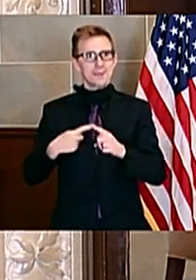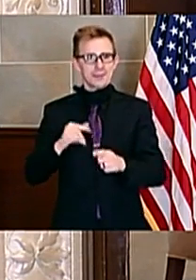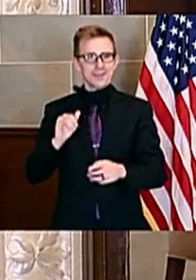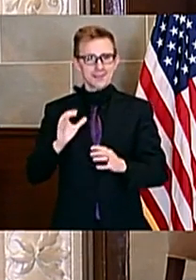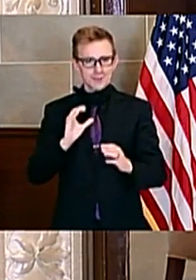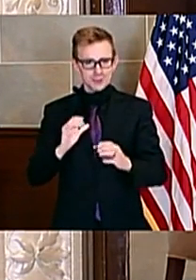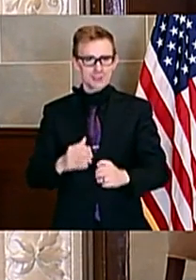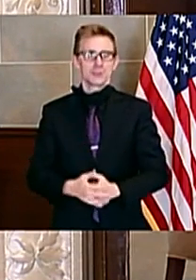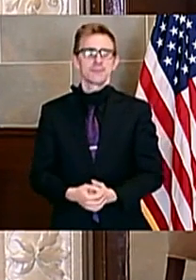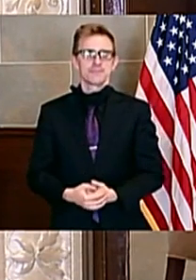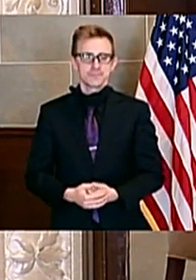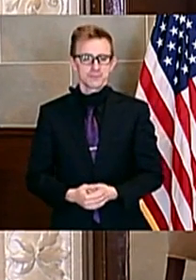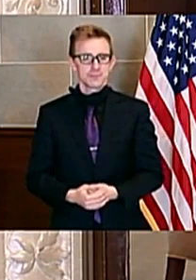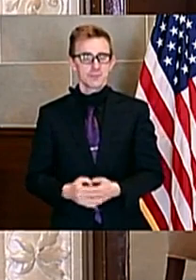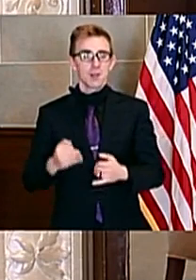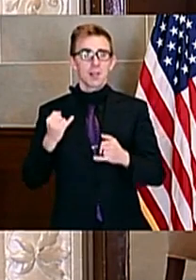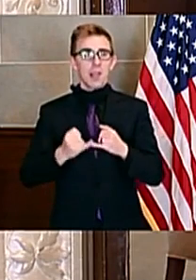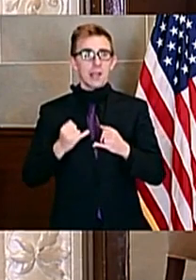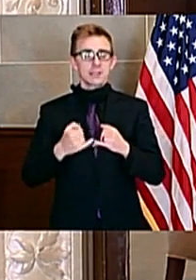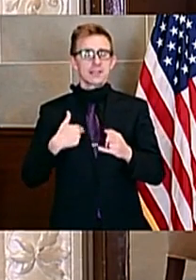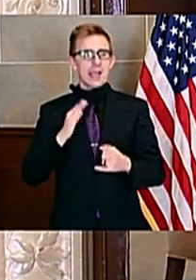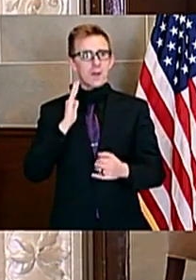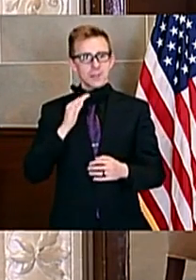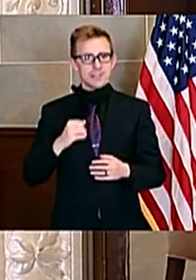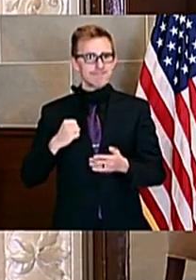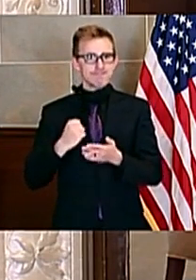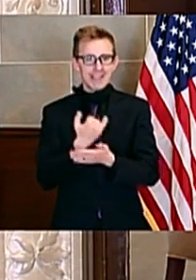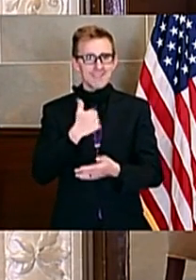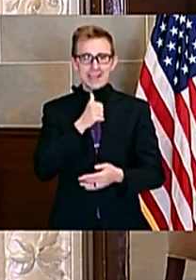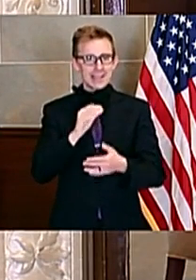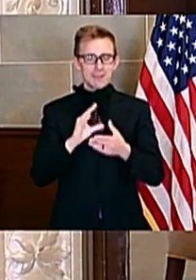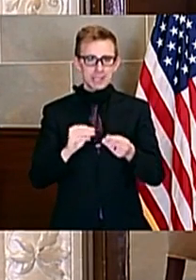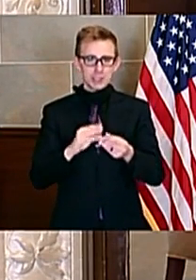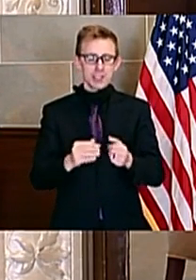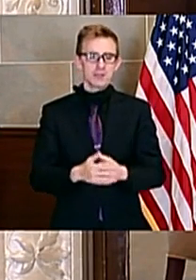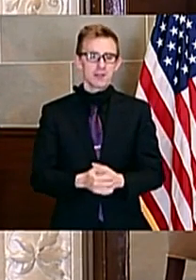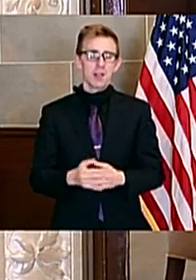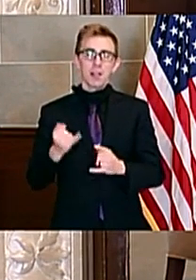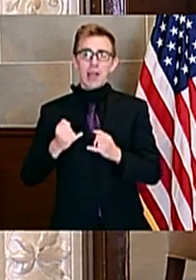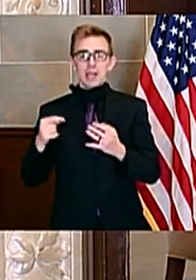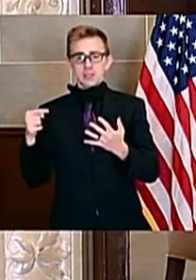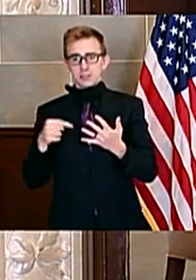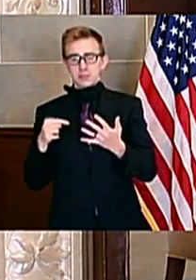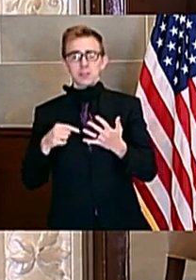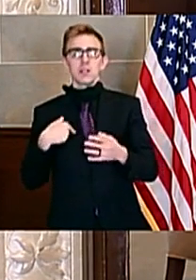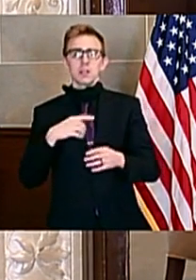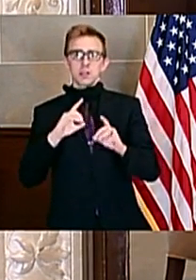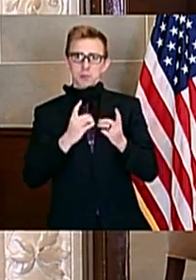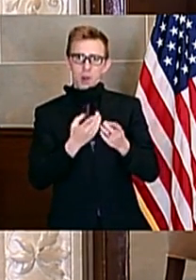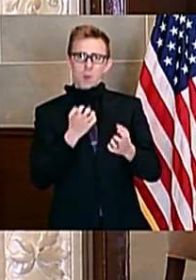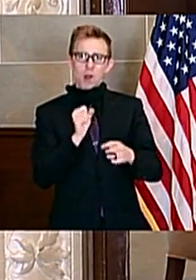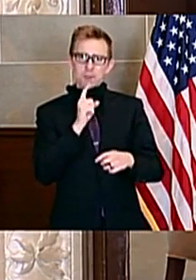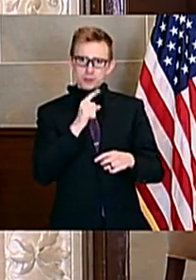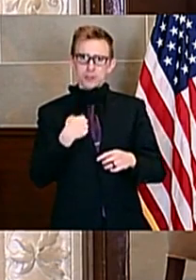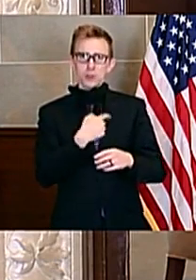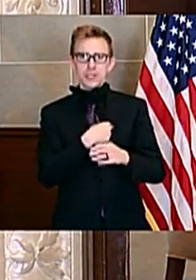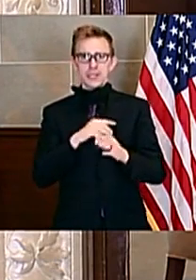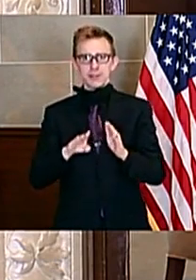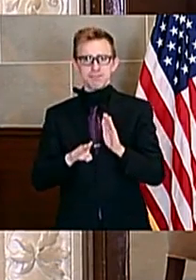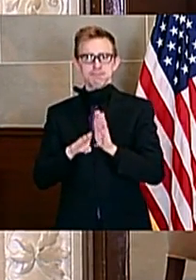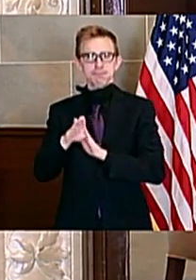Last but not least, I would be remiss if I didn't mention that the last of our goals really focuses on making sure that as a department we emerge from this stronger,